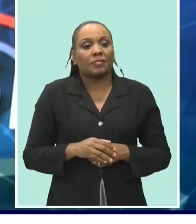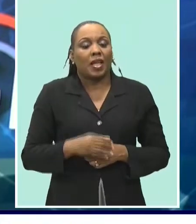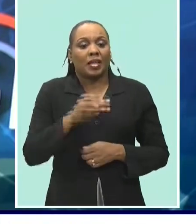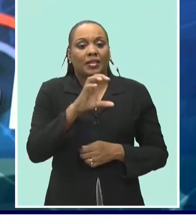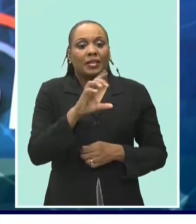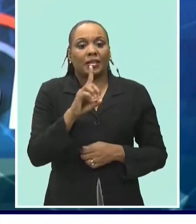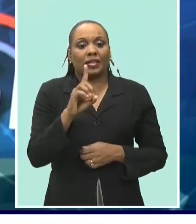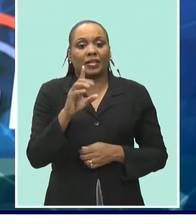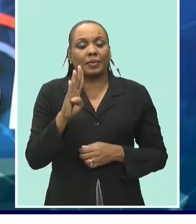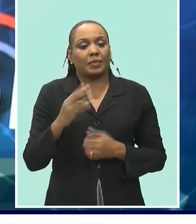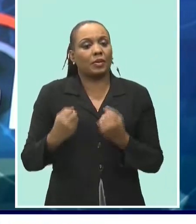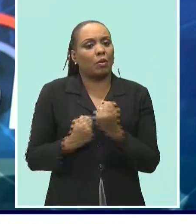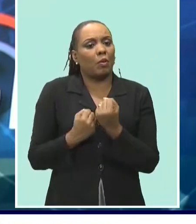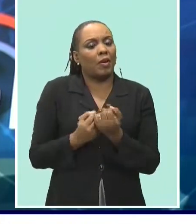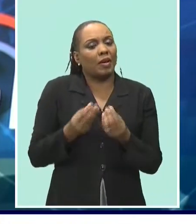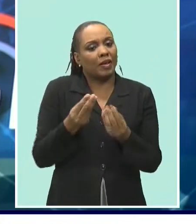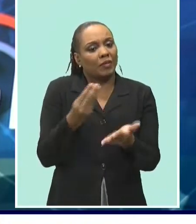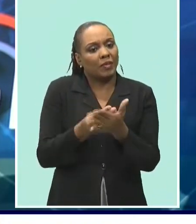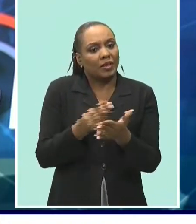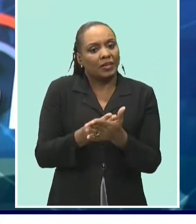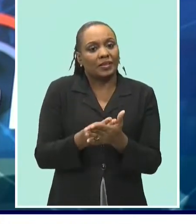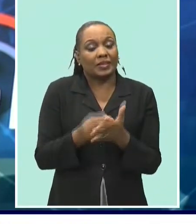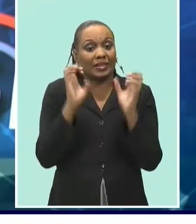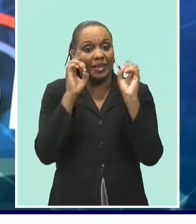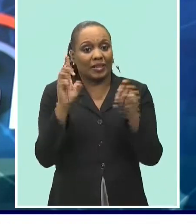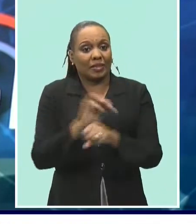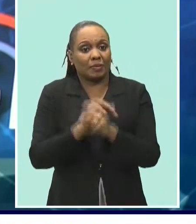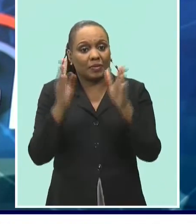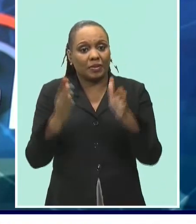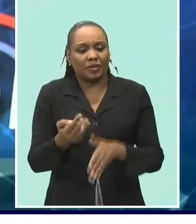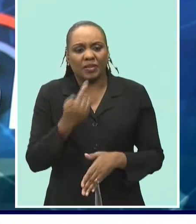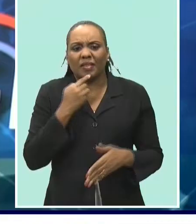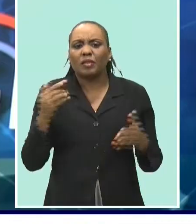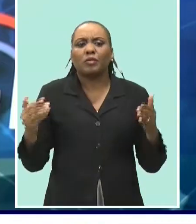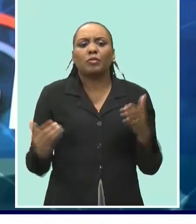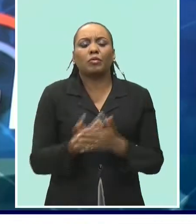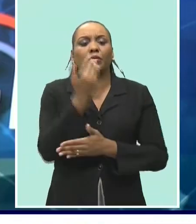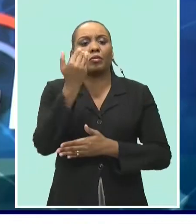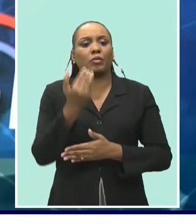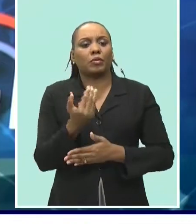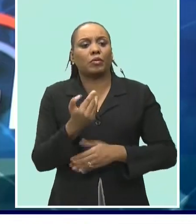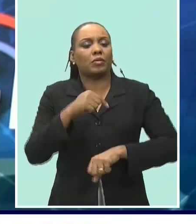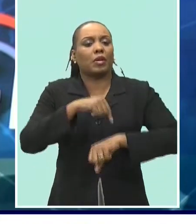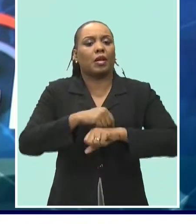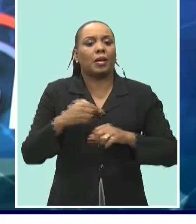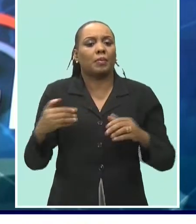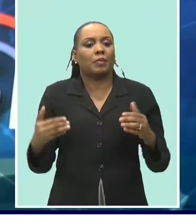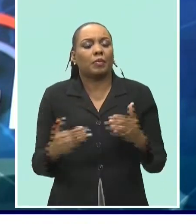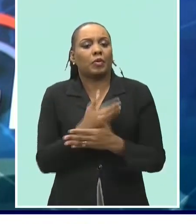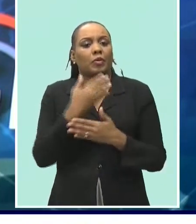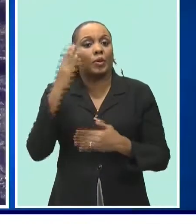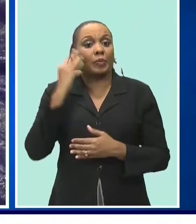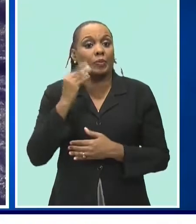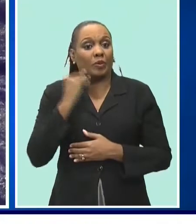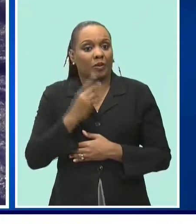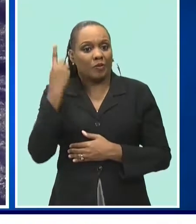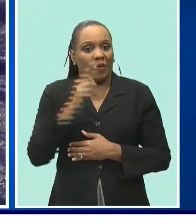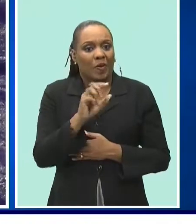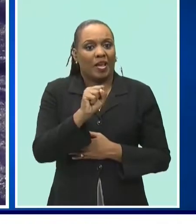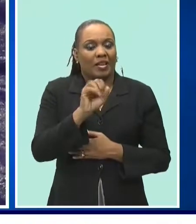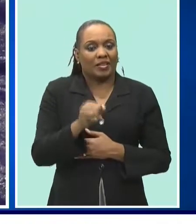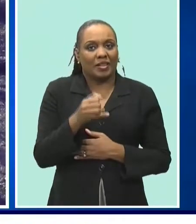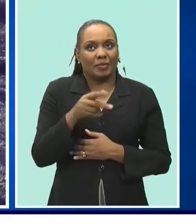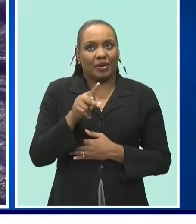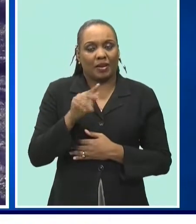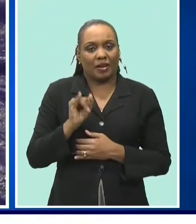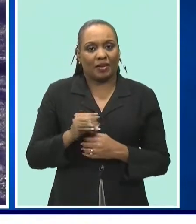education minister santia bradshaw she says the mural signals a new dawn for the sjpi this mural designed and